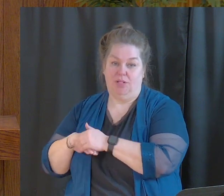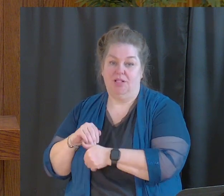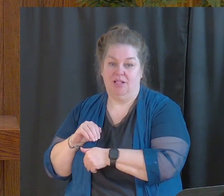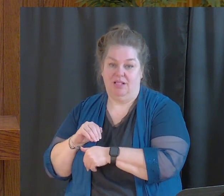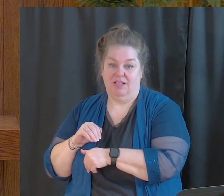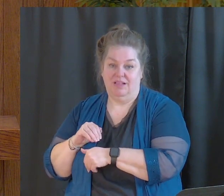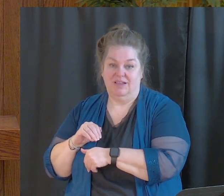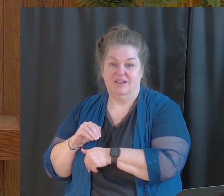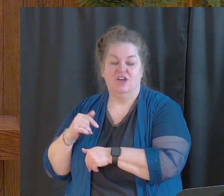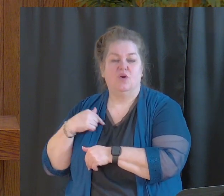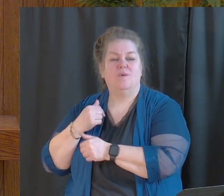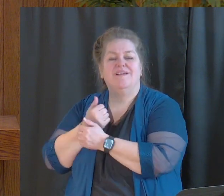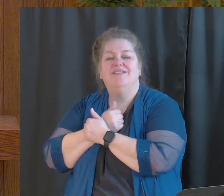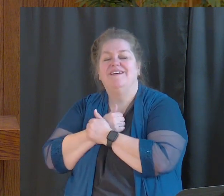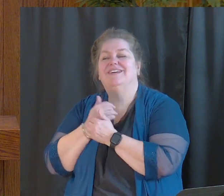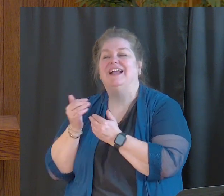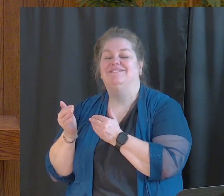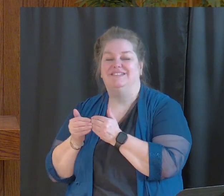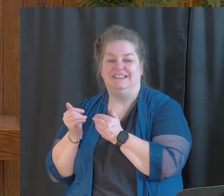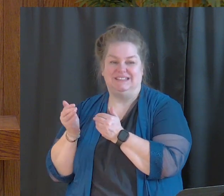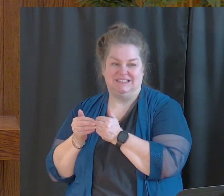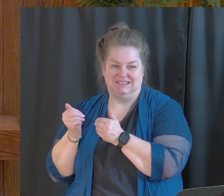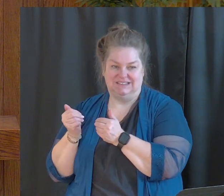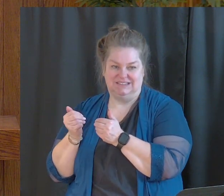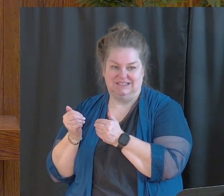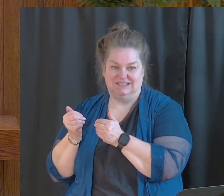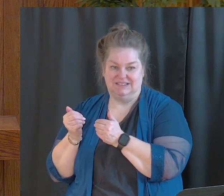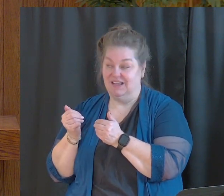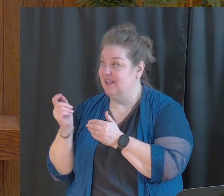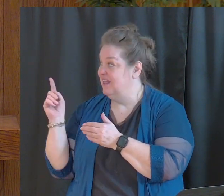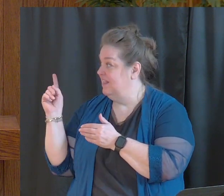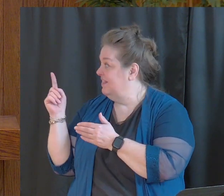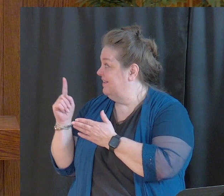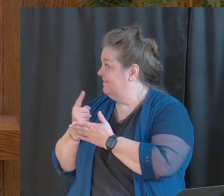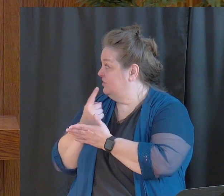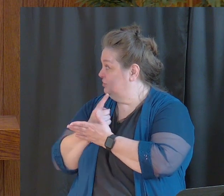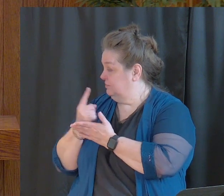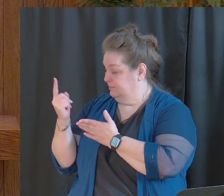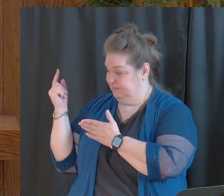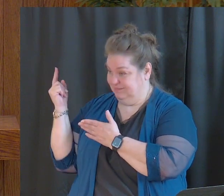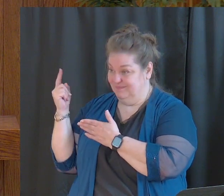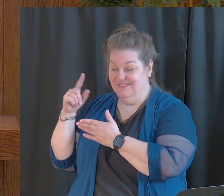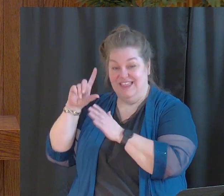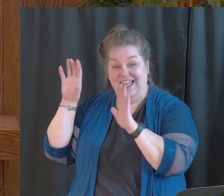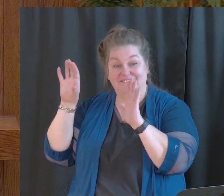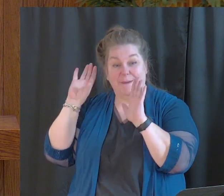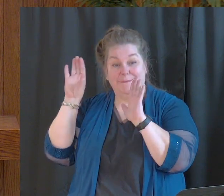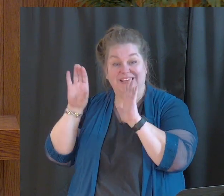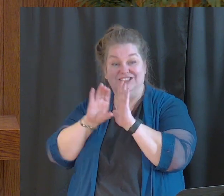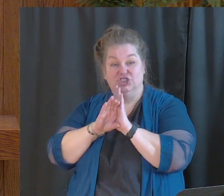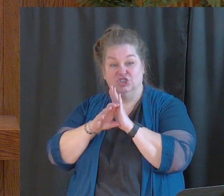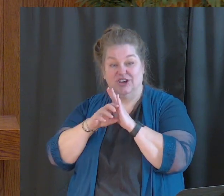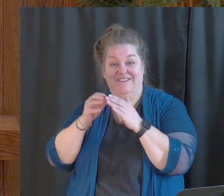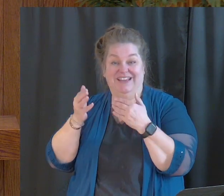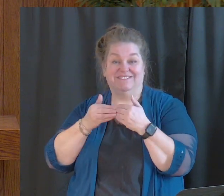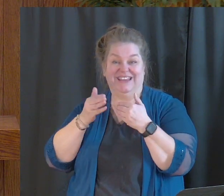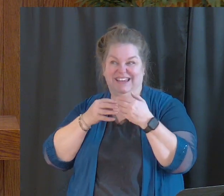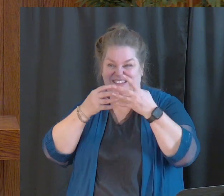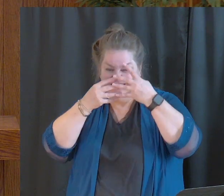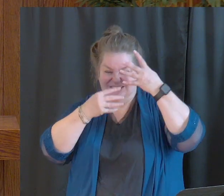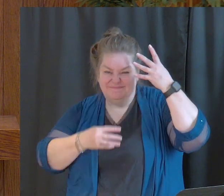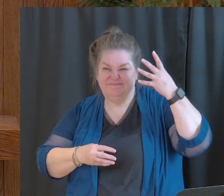We love conveniences. The first week I had a list of, a picture of conveniences up on the screen of